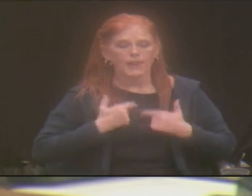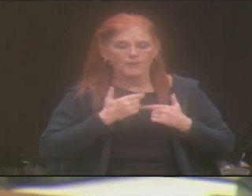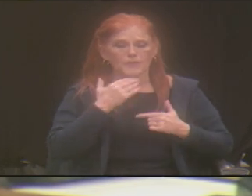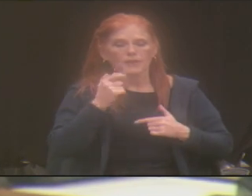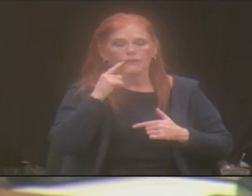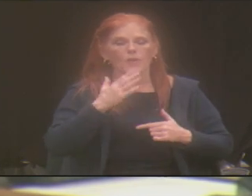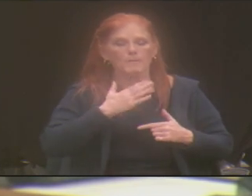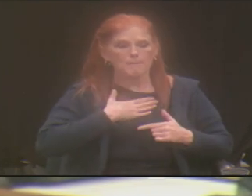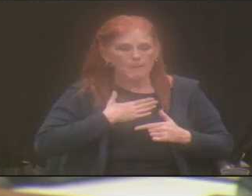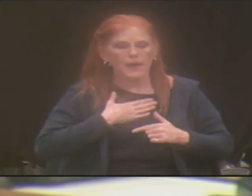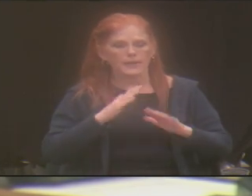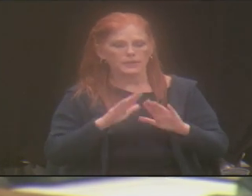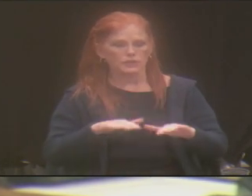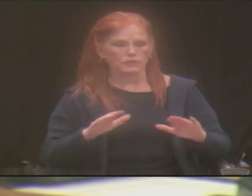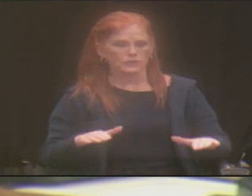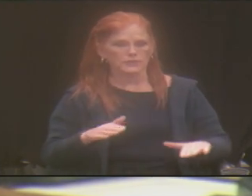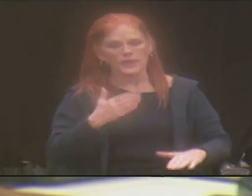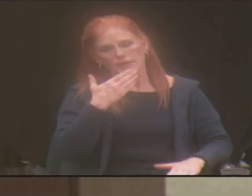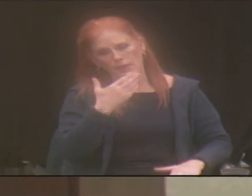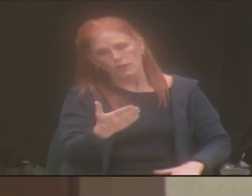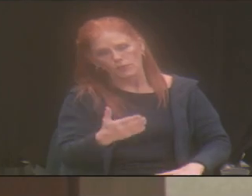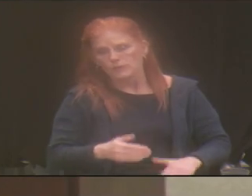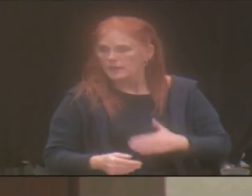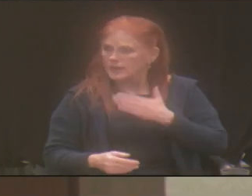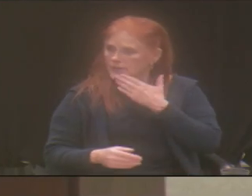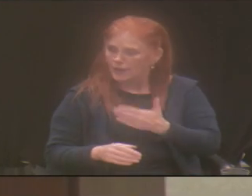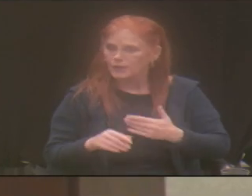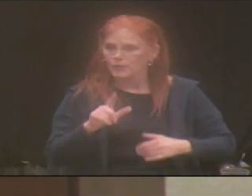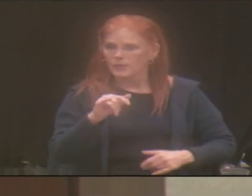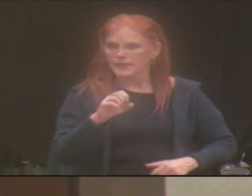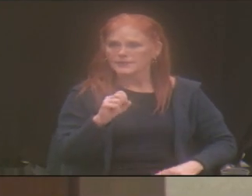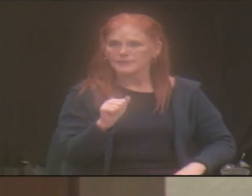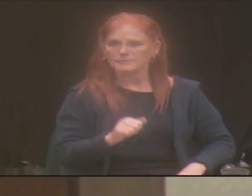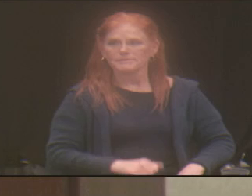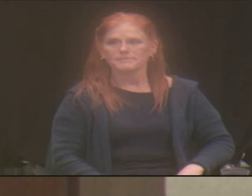my children. So thank you. Thank you, Lisa. Thank you so much.